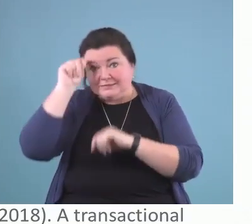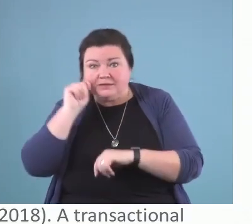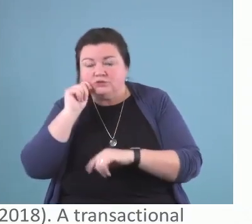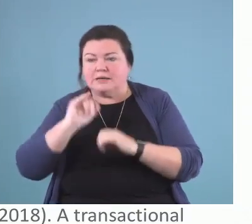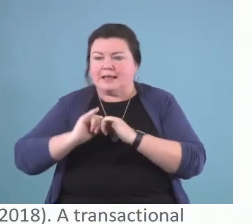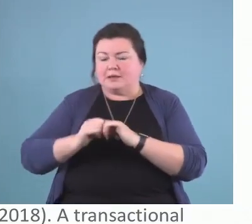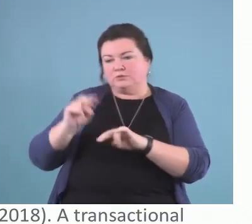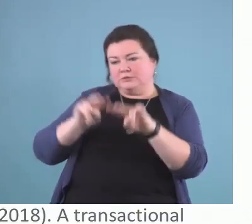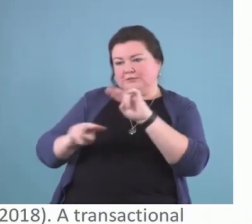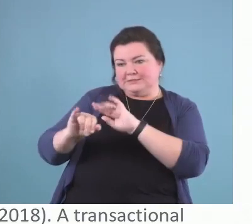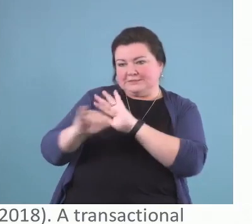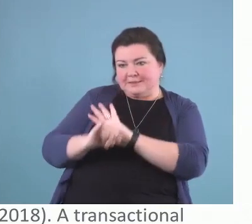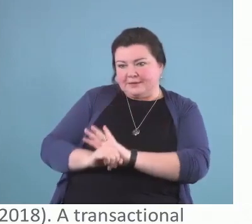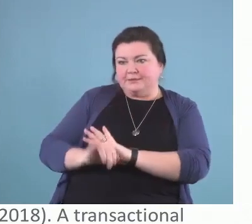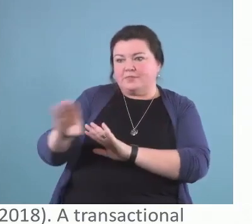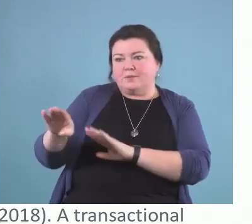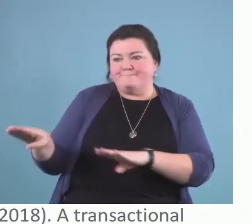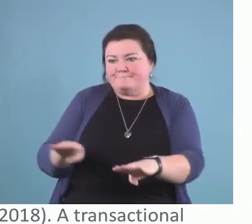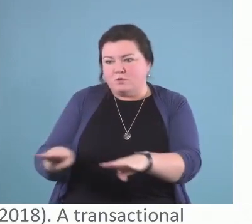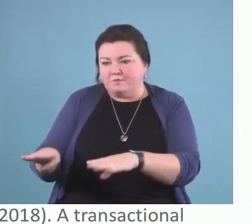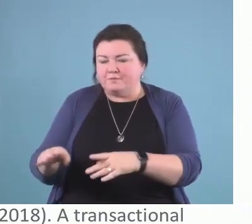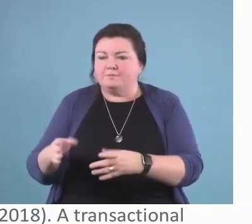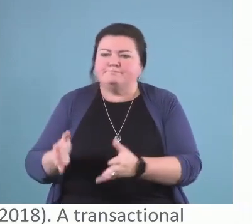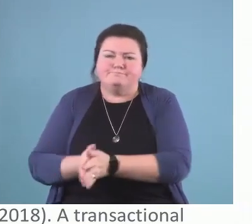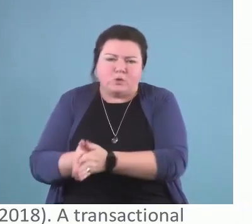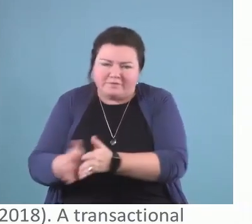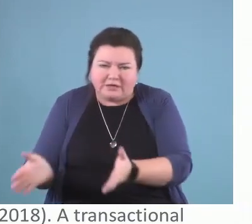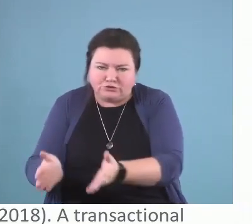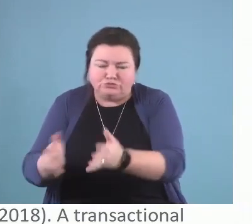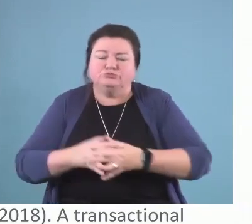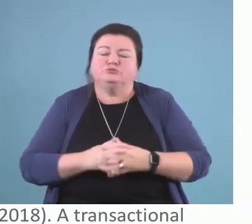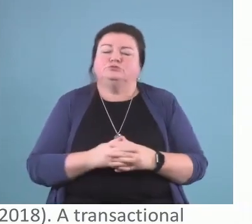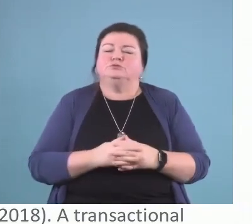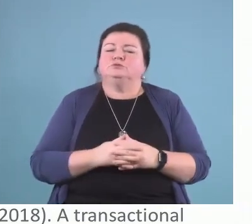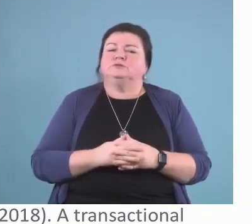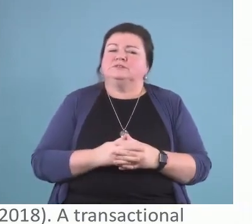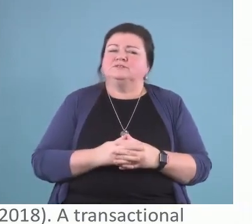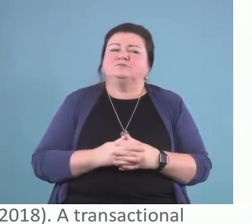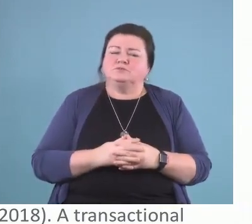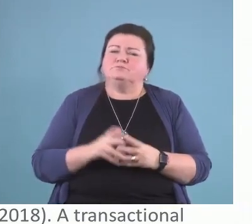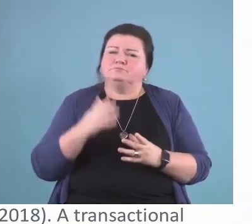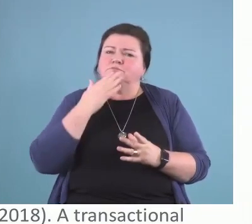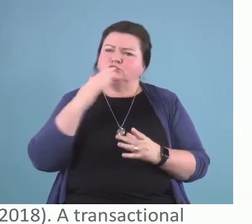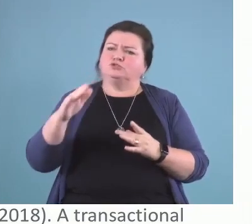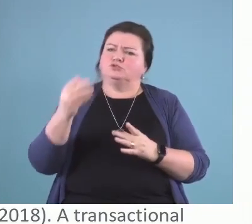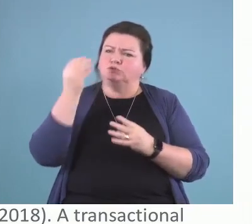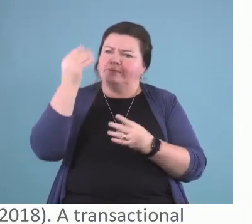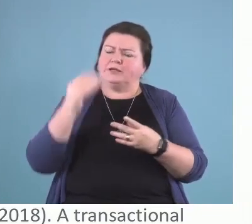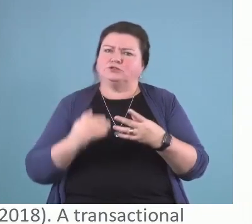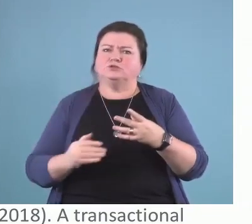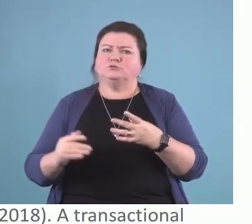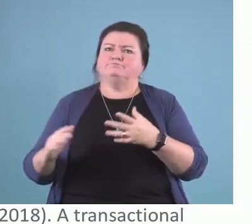motivations is right up there with all the other suggestions that we have